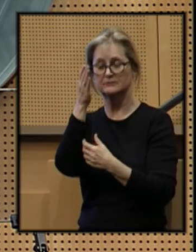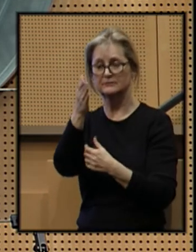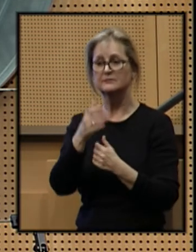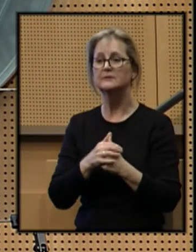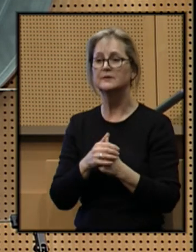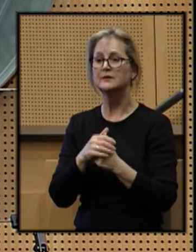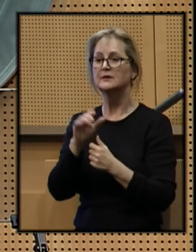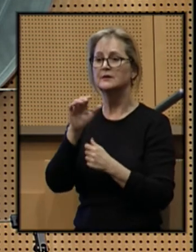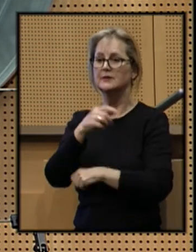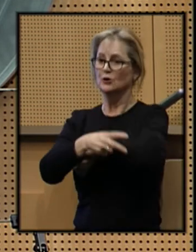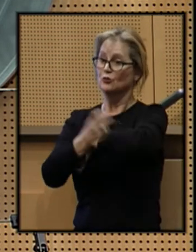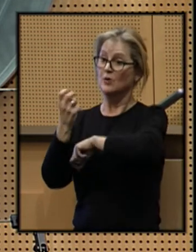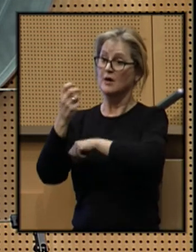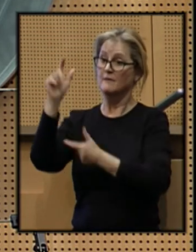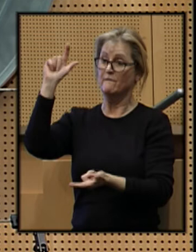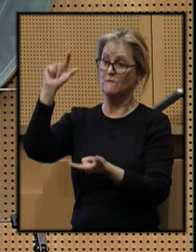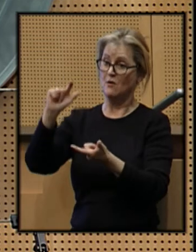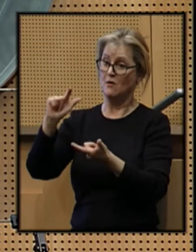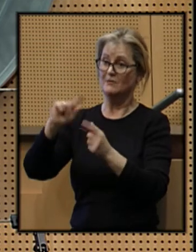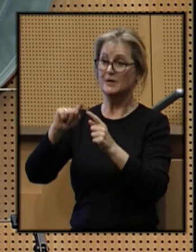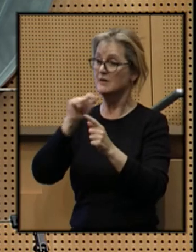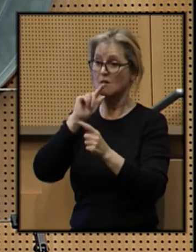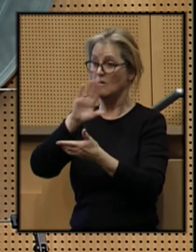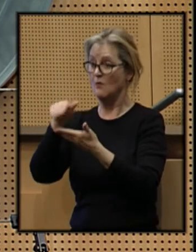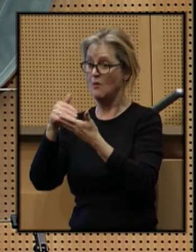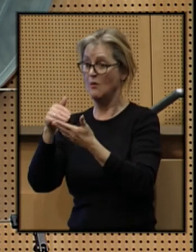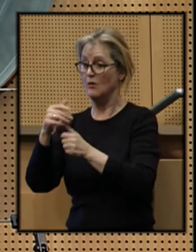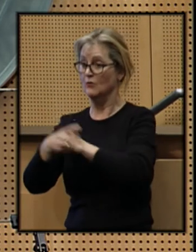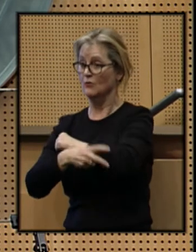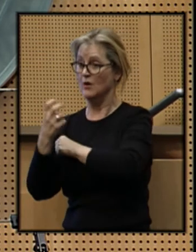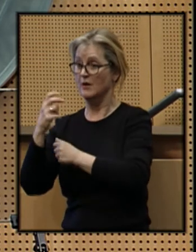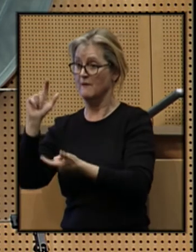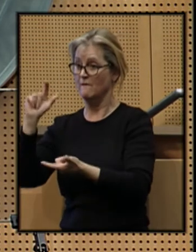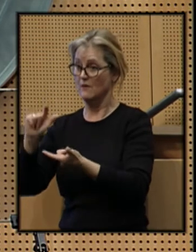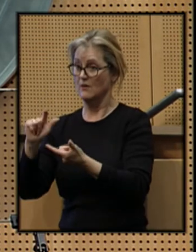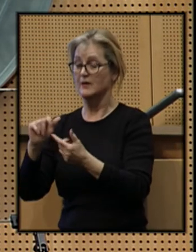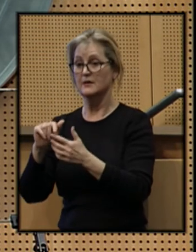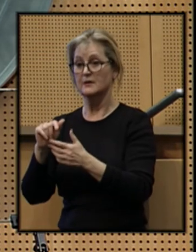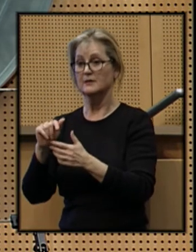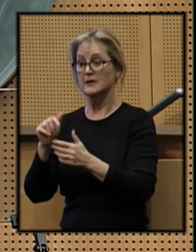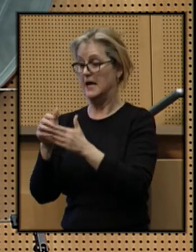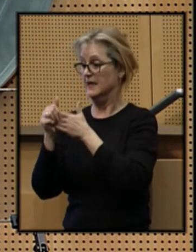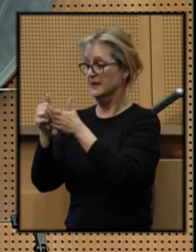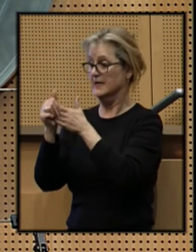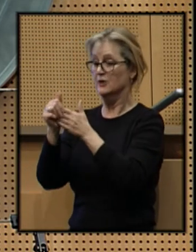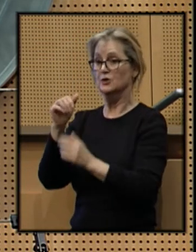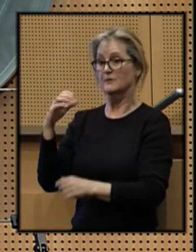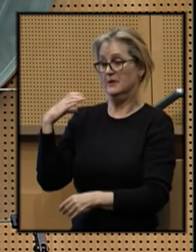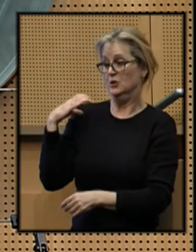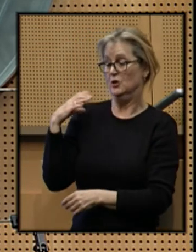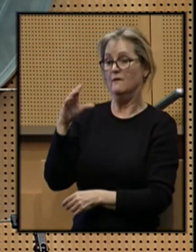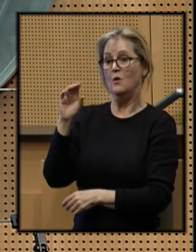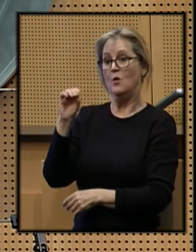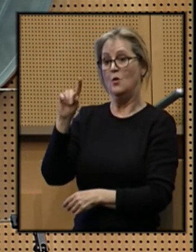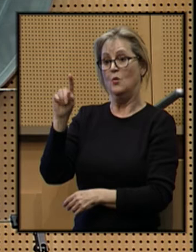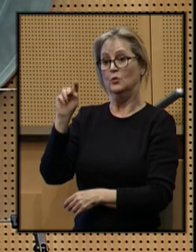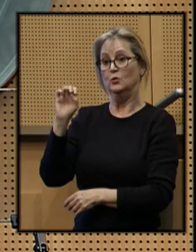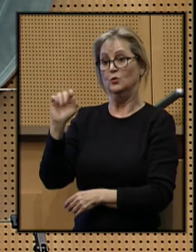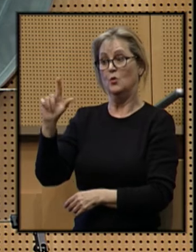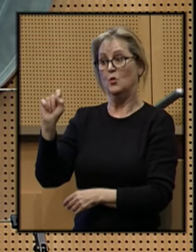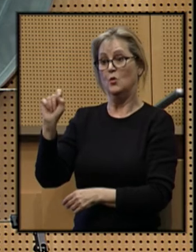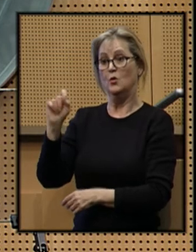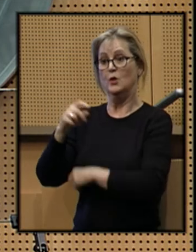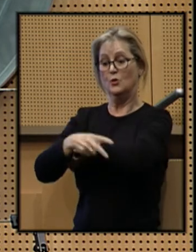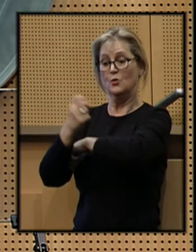Crime is falling, but not all crime is falling. Under the leadership of Chief O'Toole, crime fell